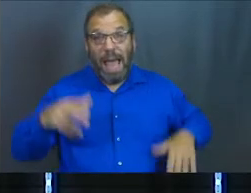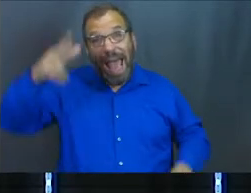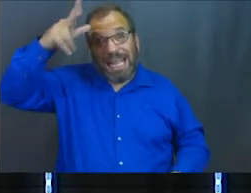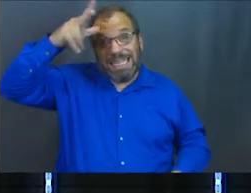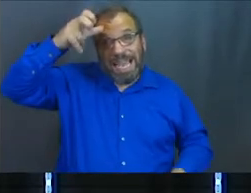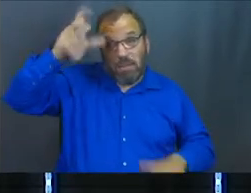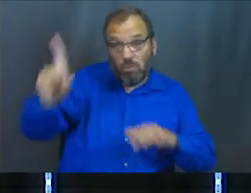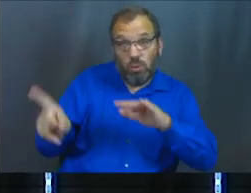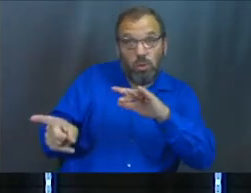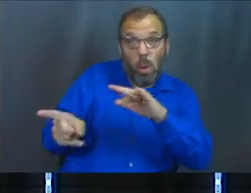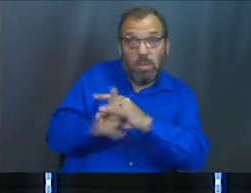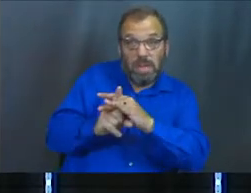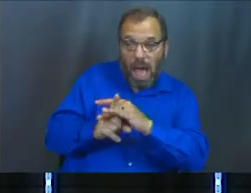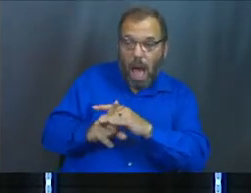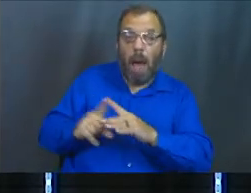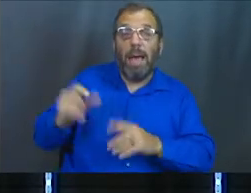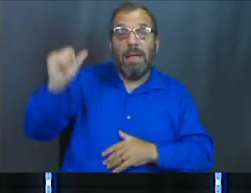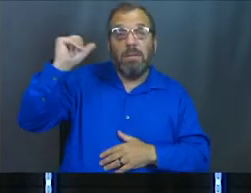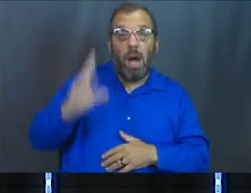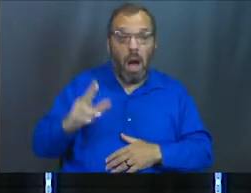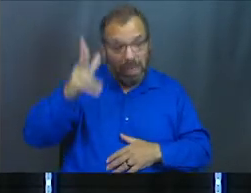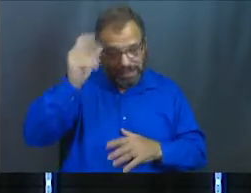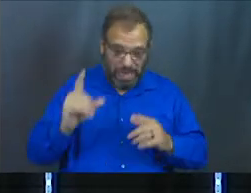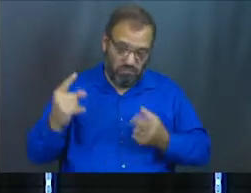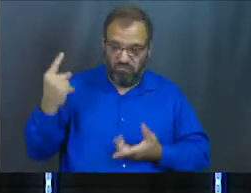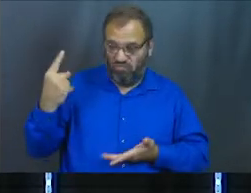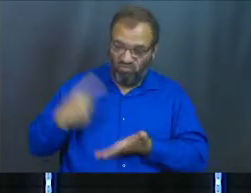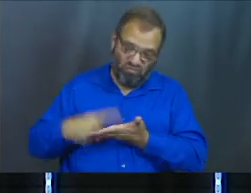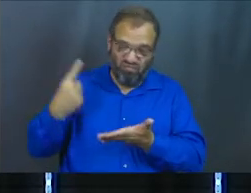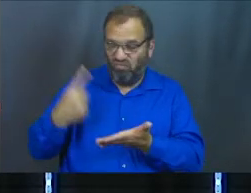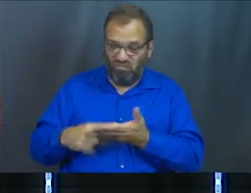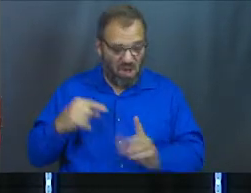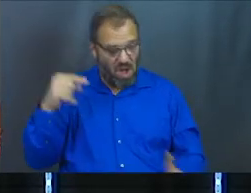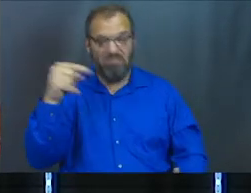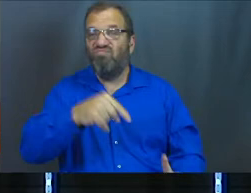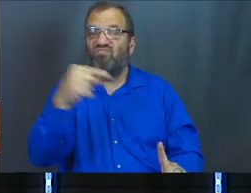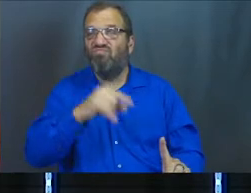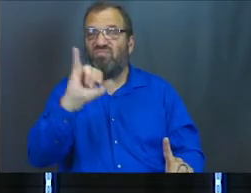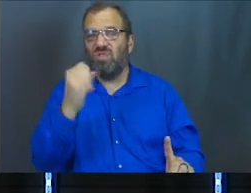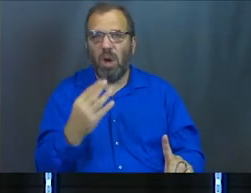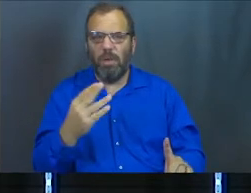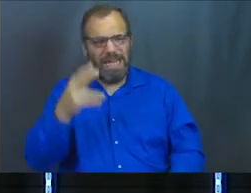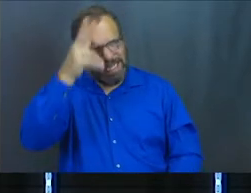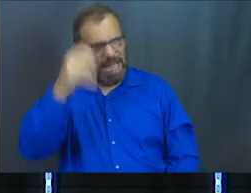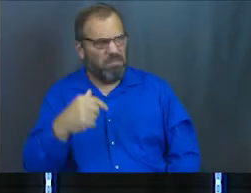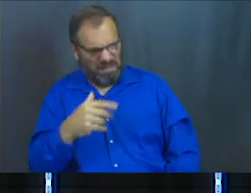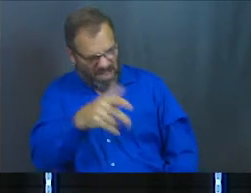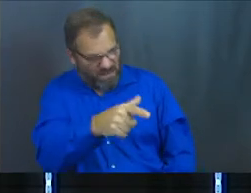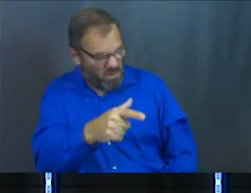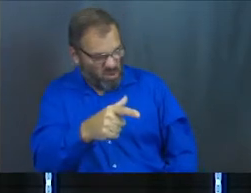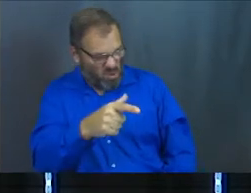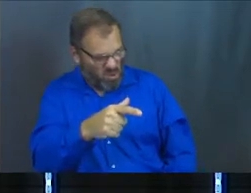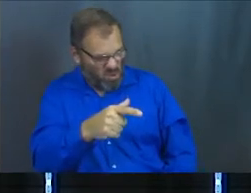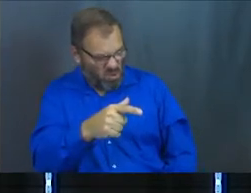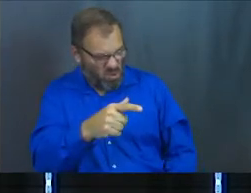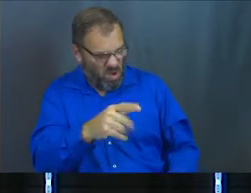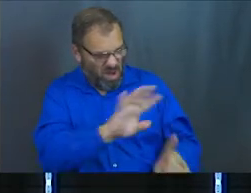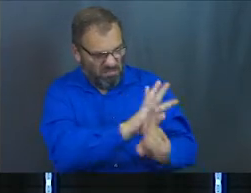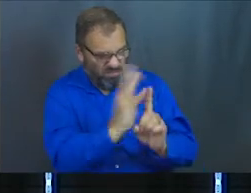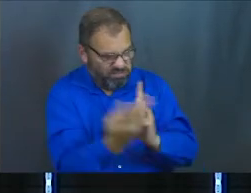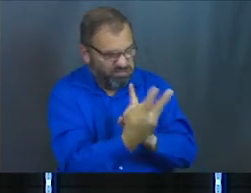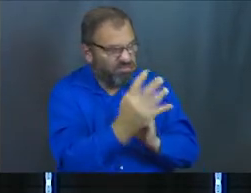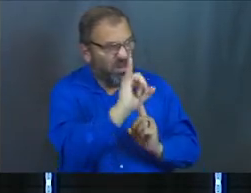comes into the throne room and they have a conversation about this man named Job. And Satan replies to God, have you not put a hedge